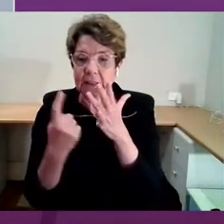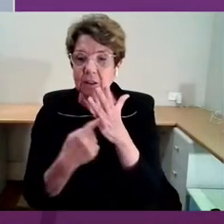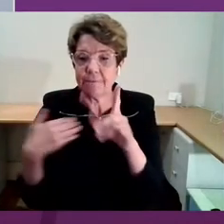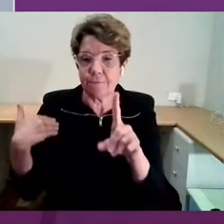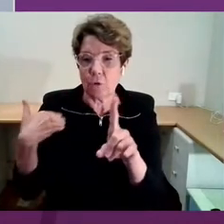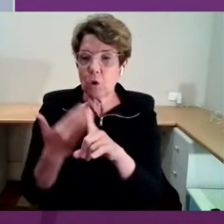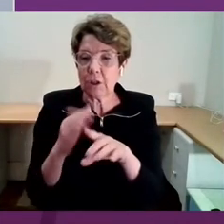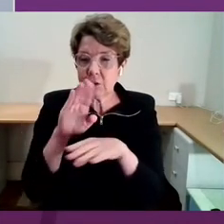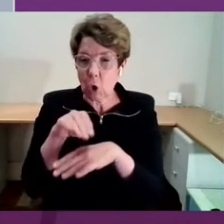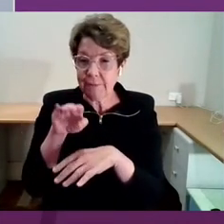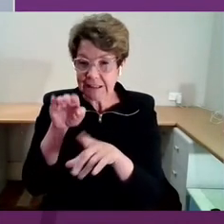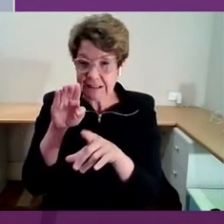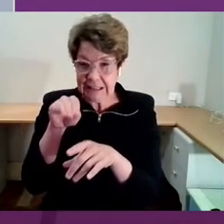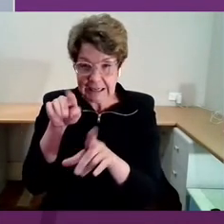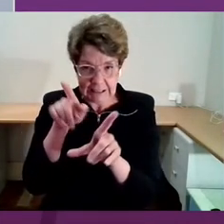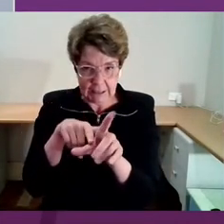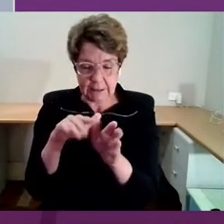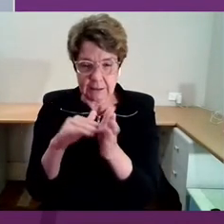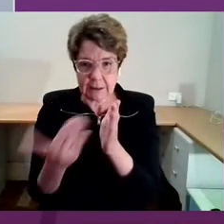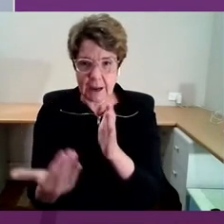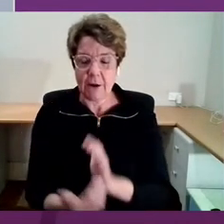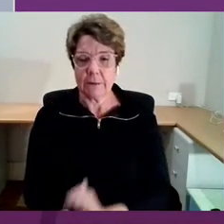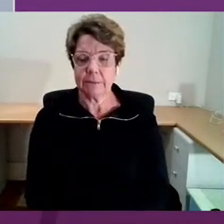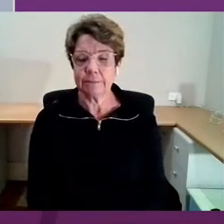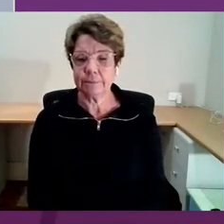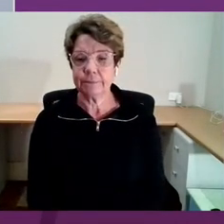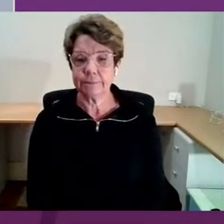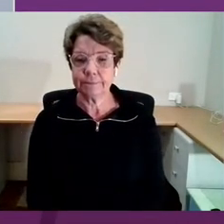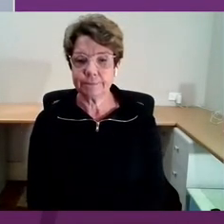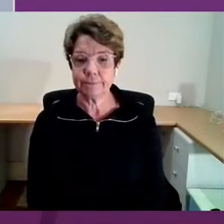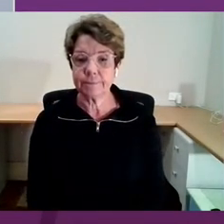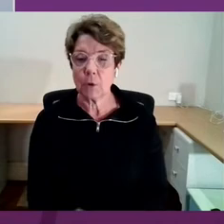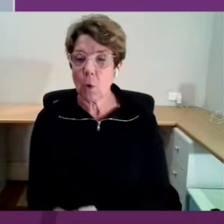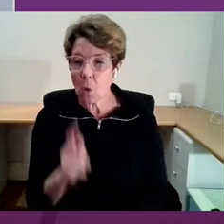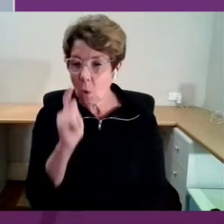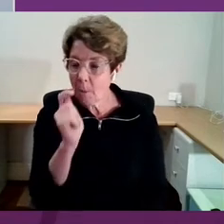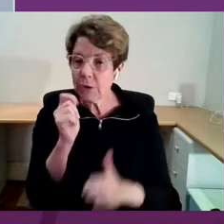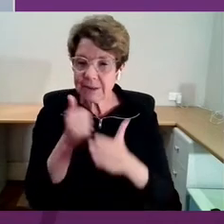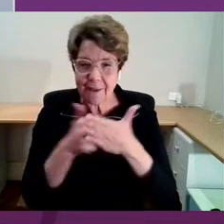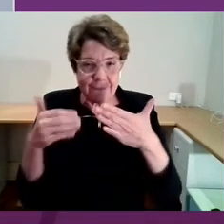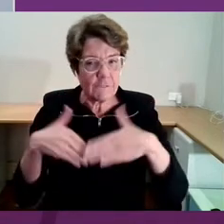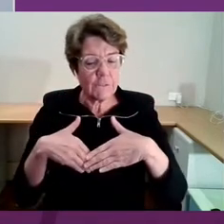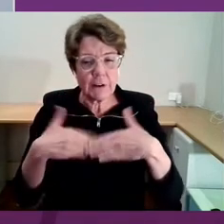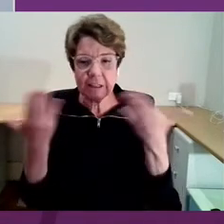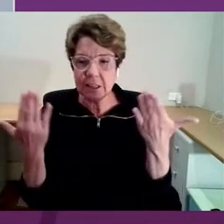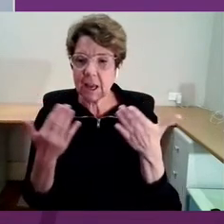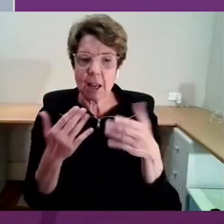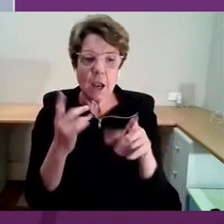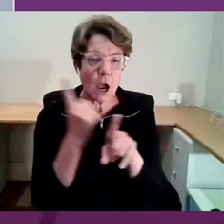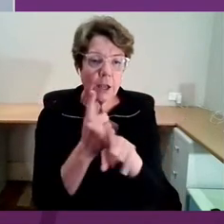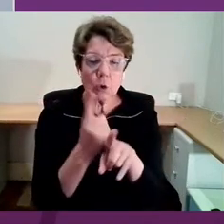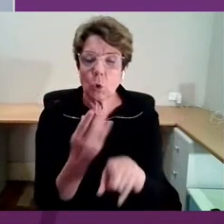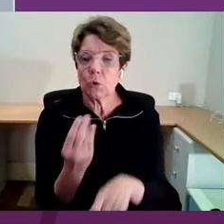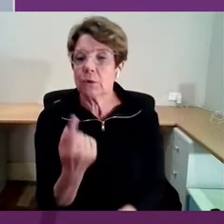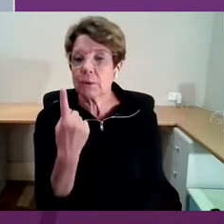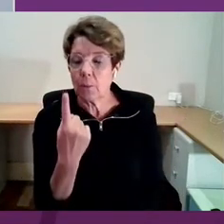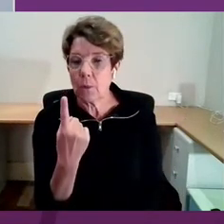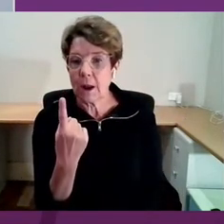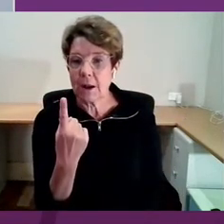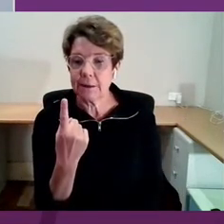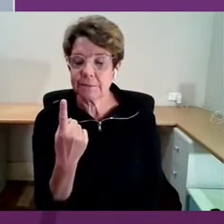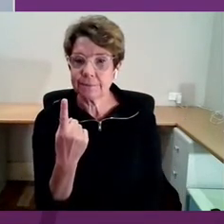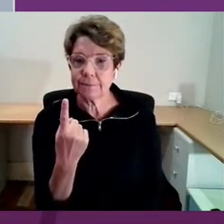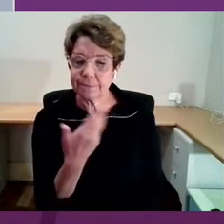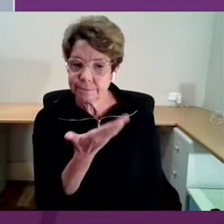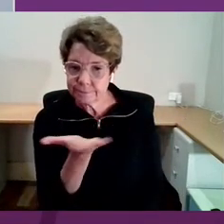decade. And there is not a day goes past that I don't talk to someone who, of